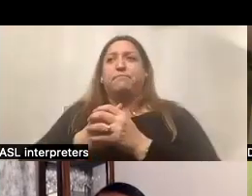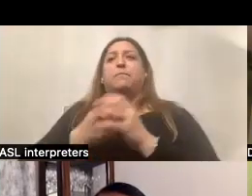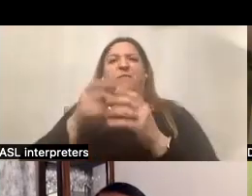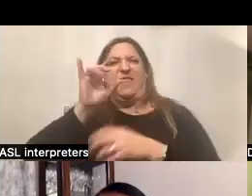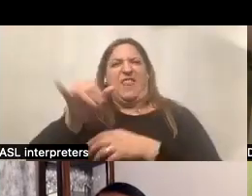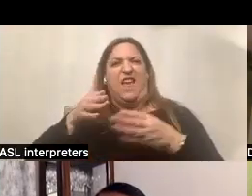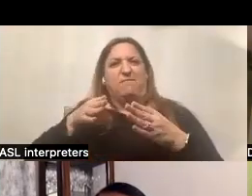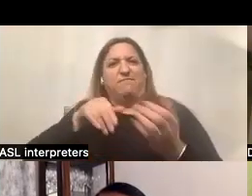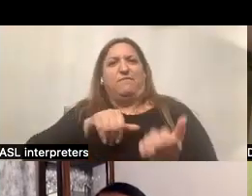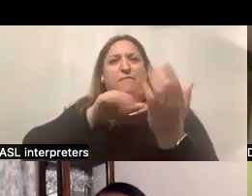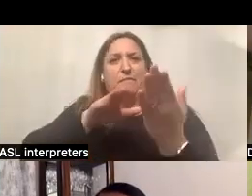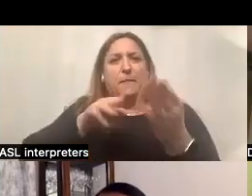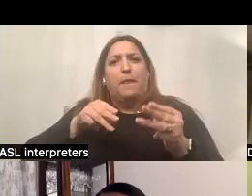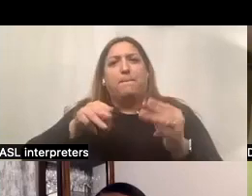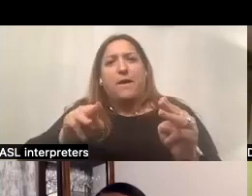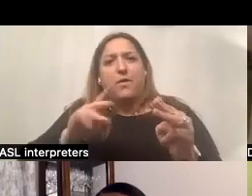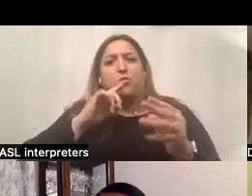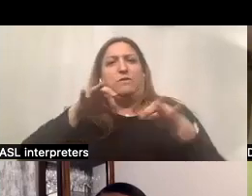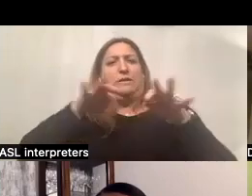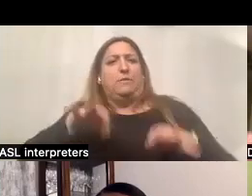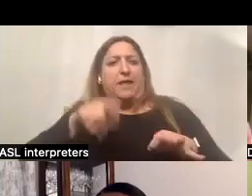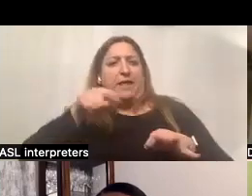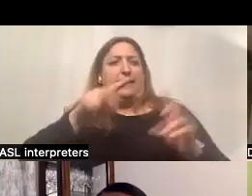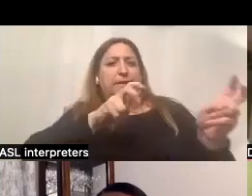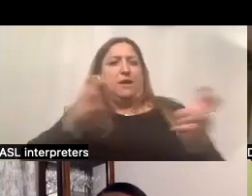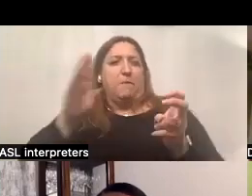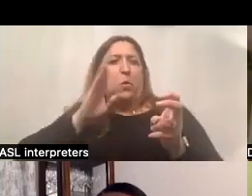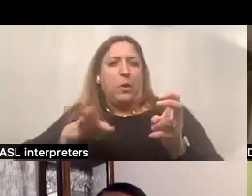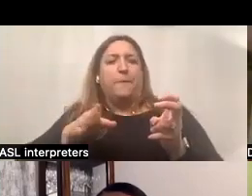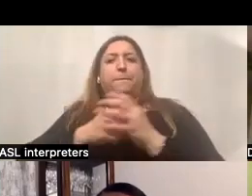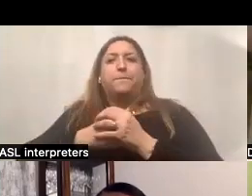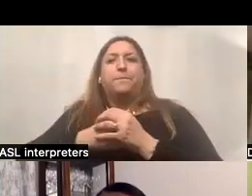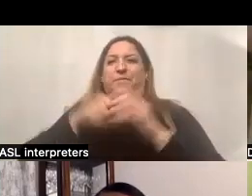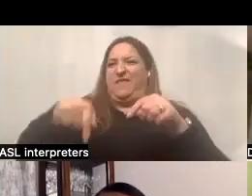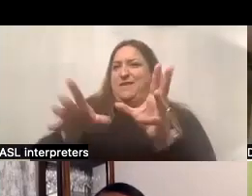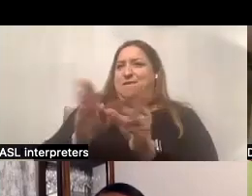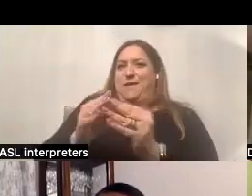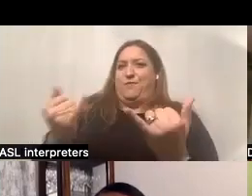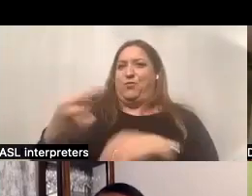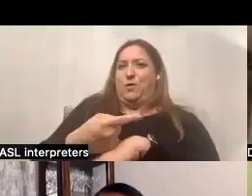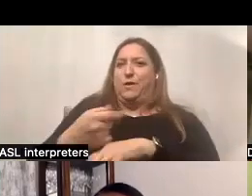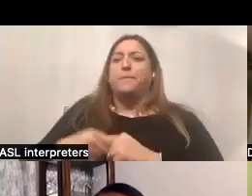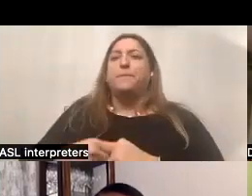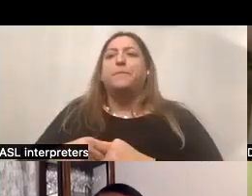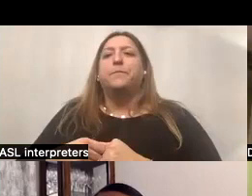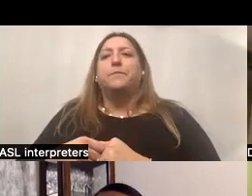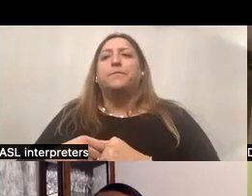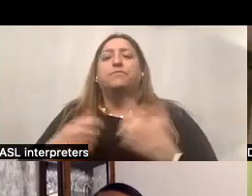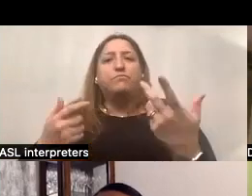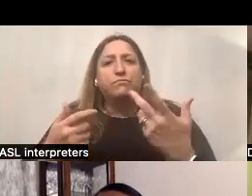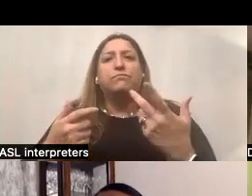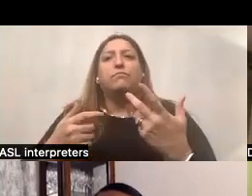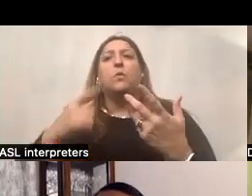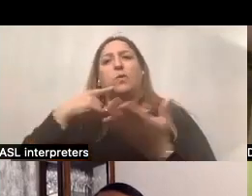that we'll cover in this topic. Um, and in this conference series, and it's being covered